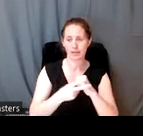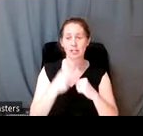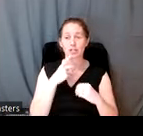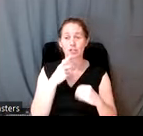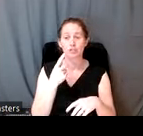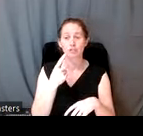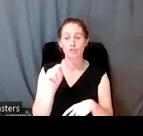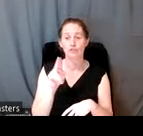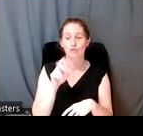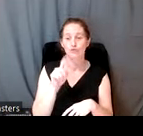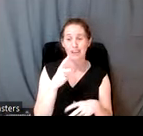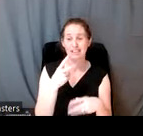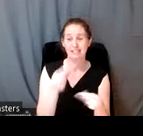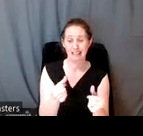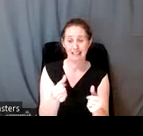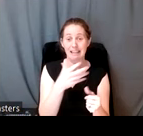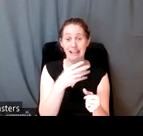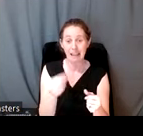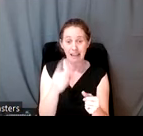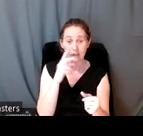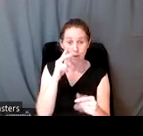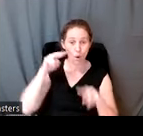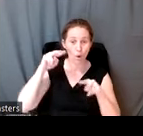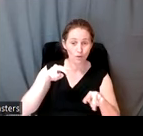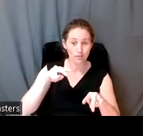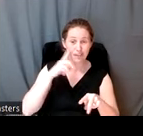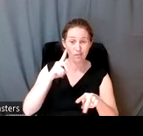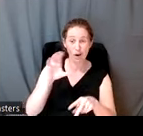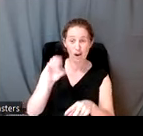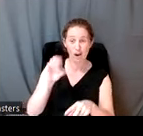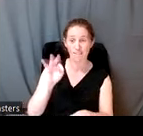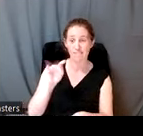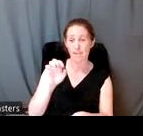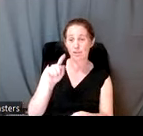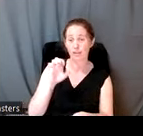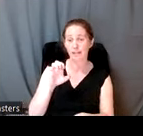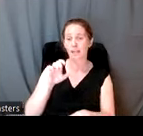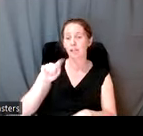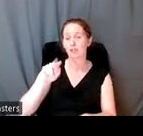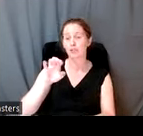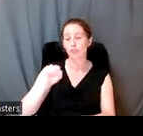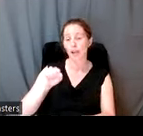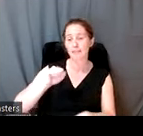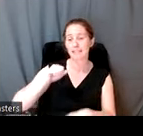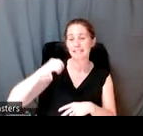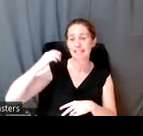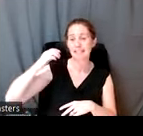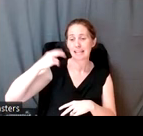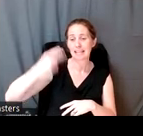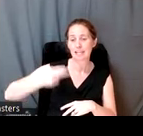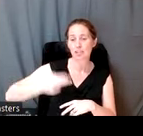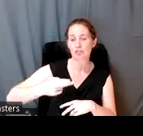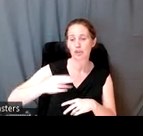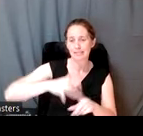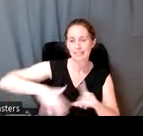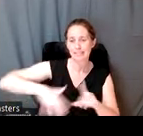and trust lands, and they have oversight over the Confederated Tribes' ancestral territories across Western Oregon, which